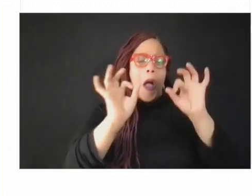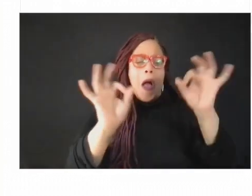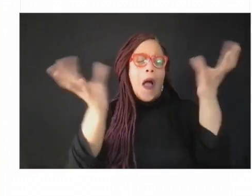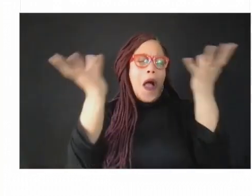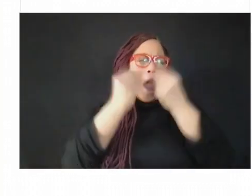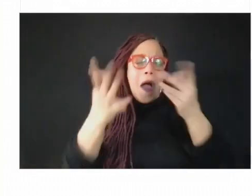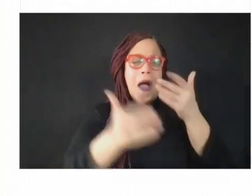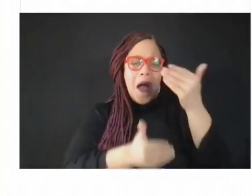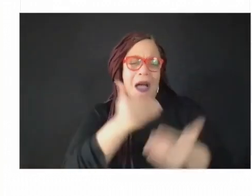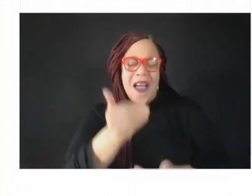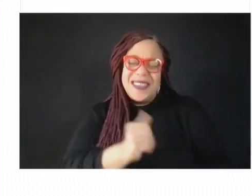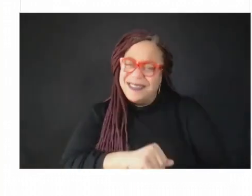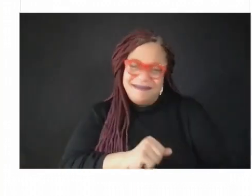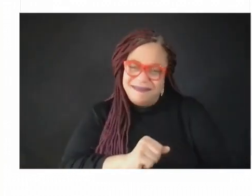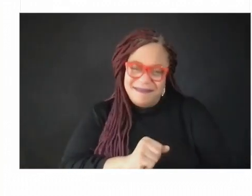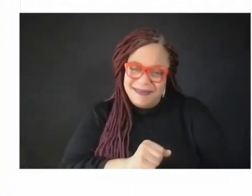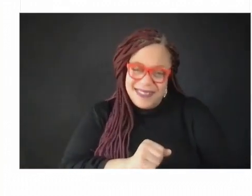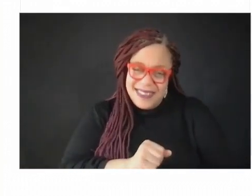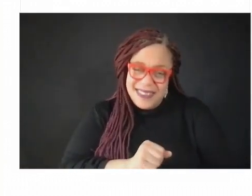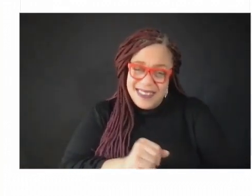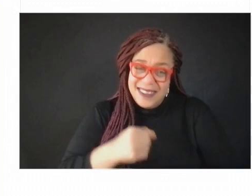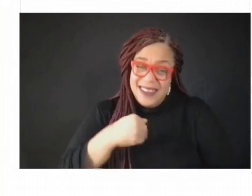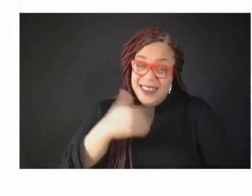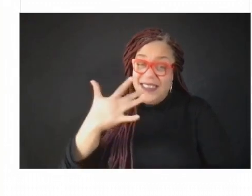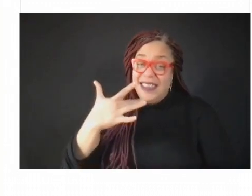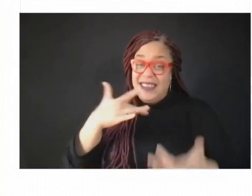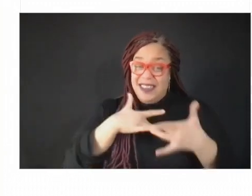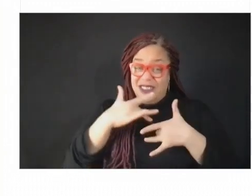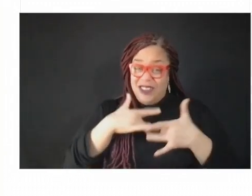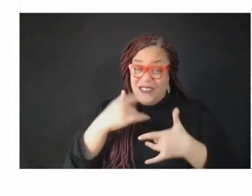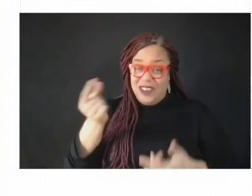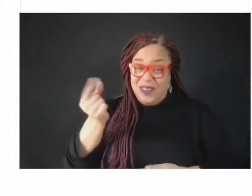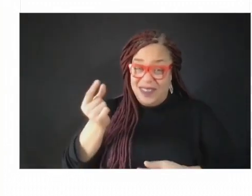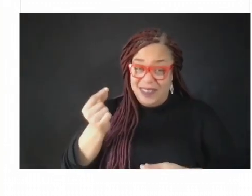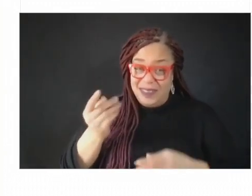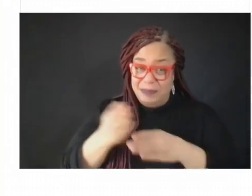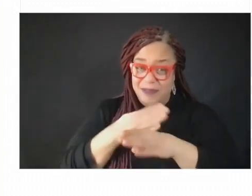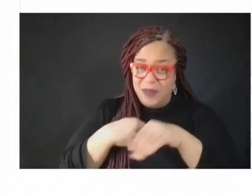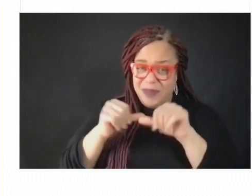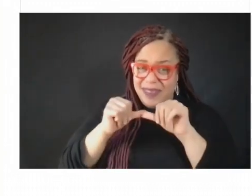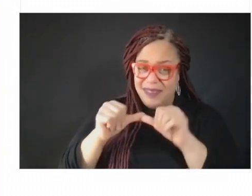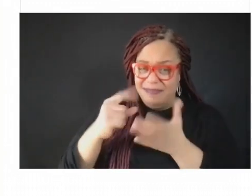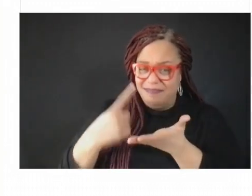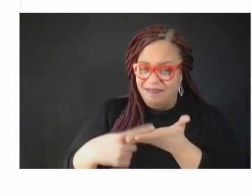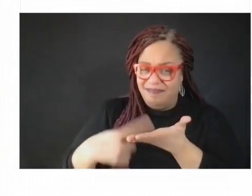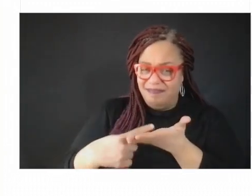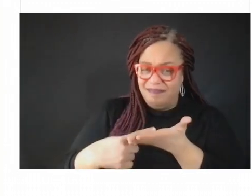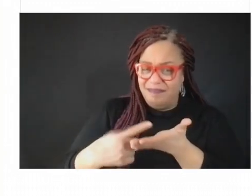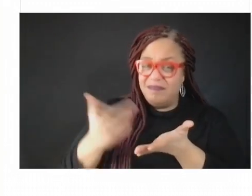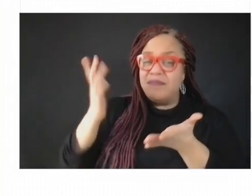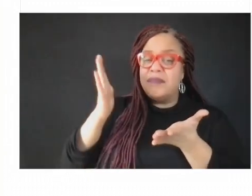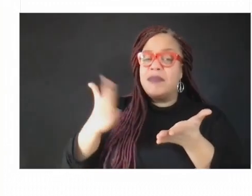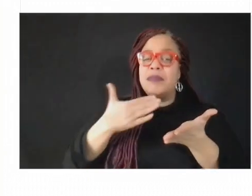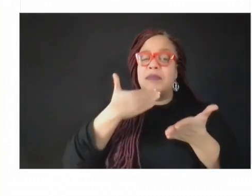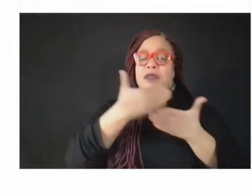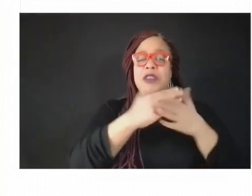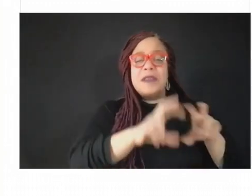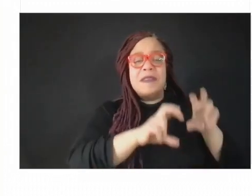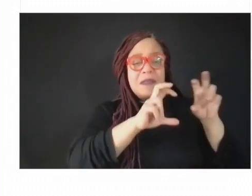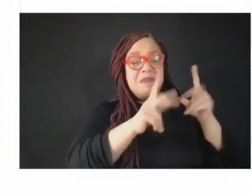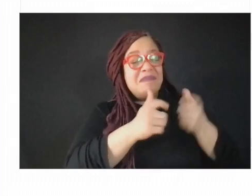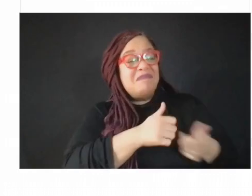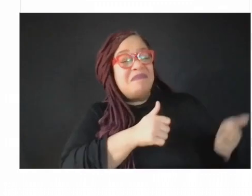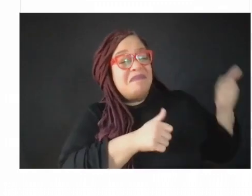that I have, and I think it's good for discussion, is that there have been interesting investments, certainly from the executive branch. Certainly, there has been a switch